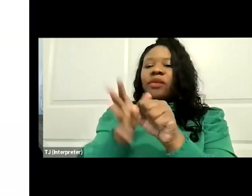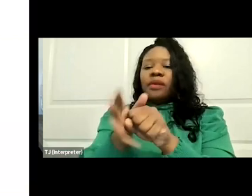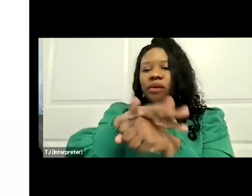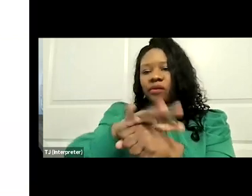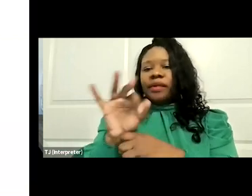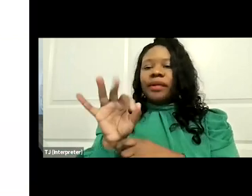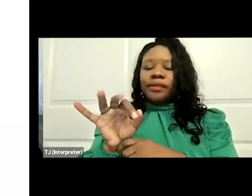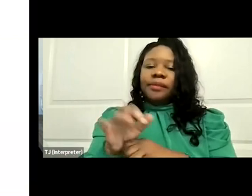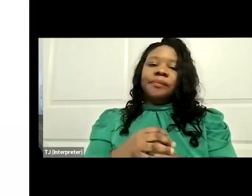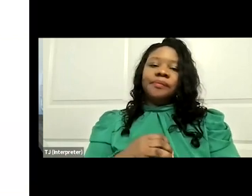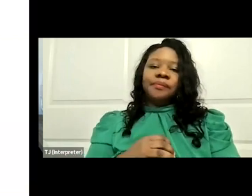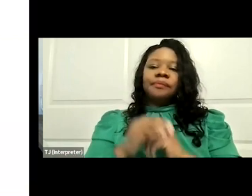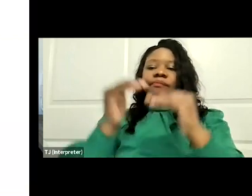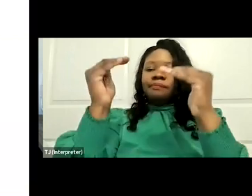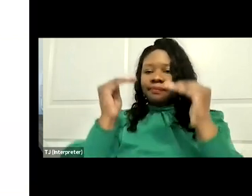Next slide.